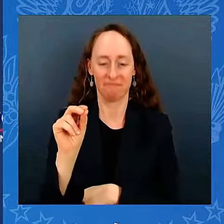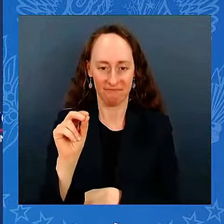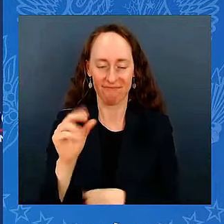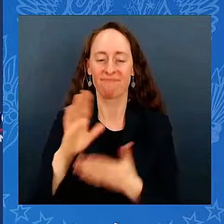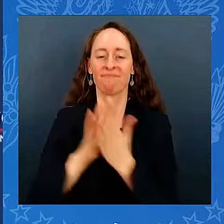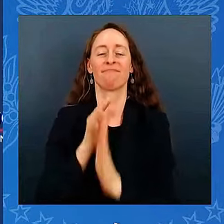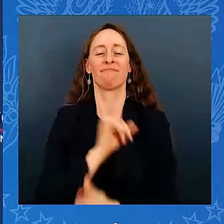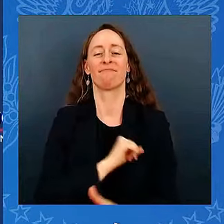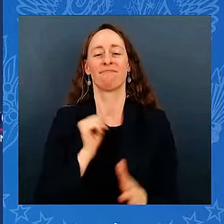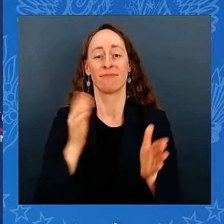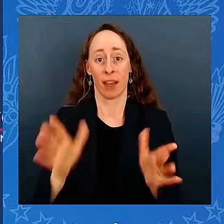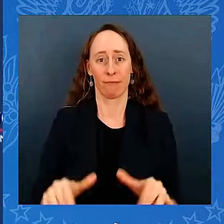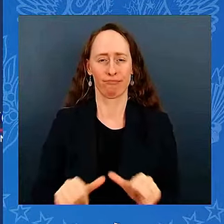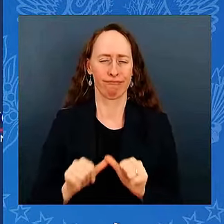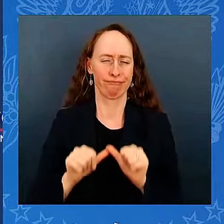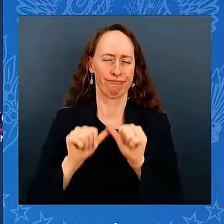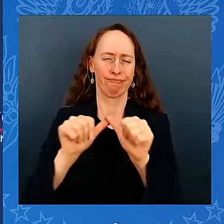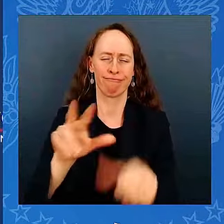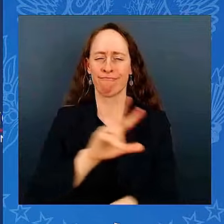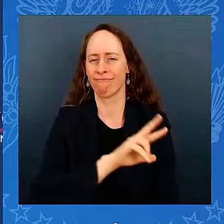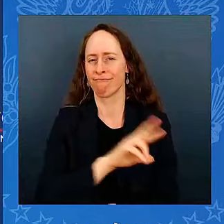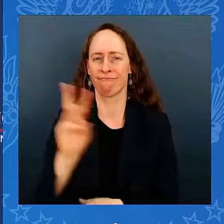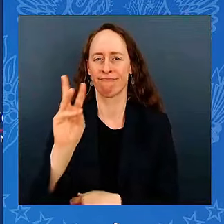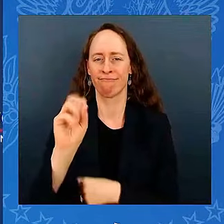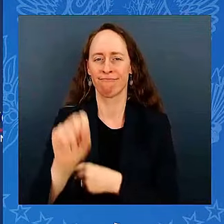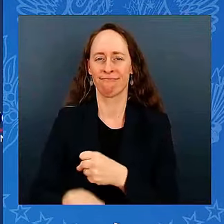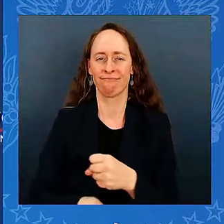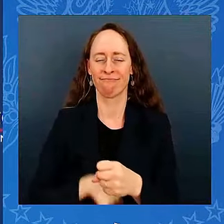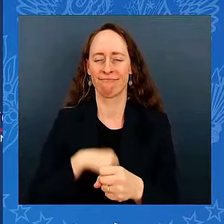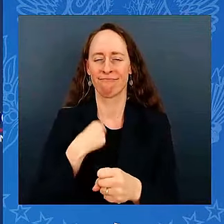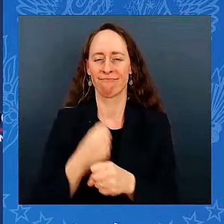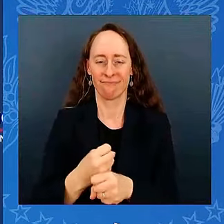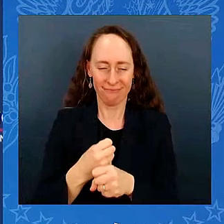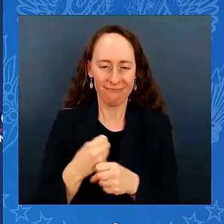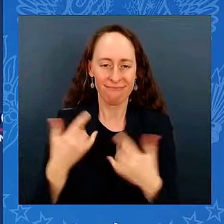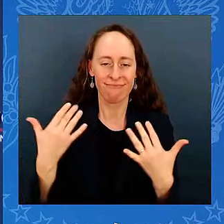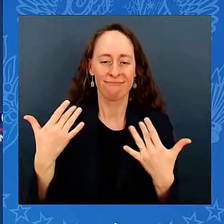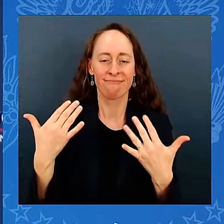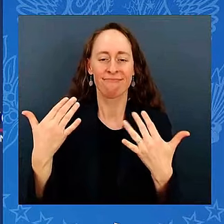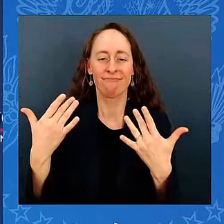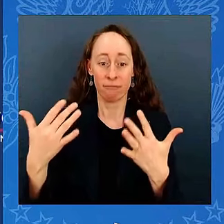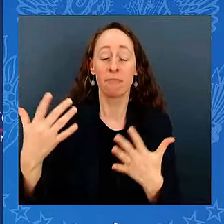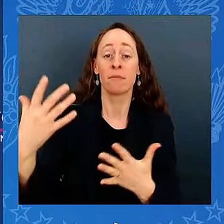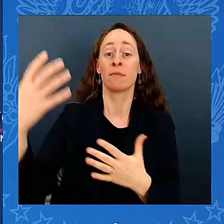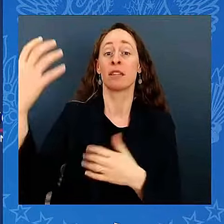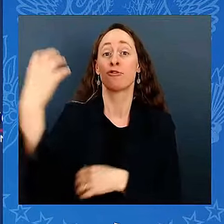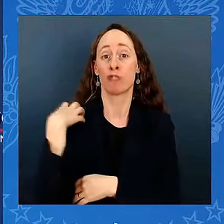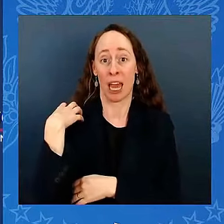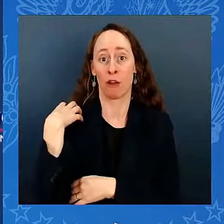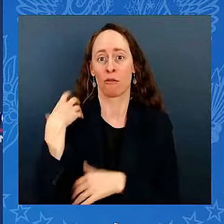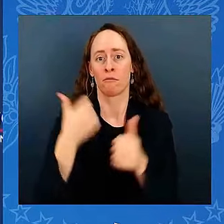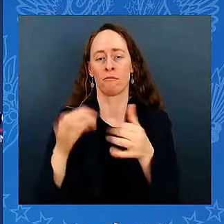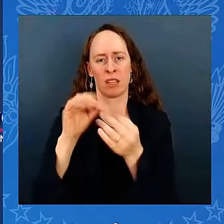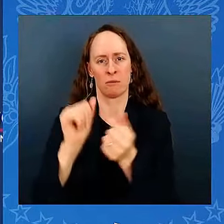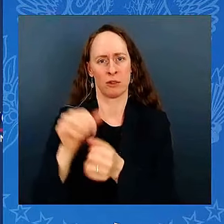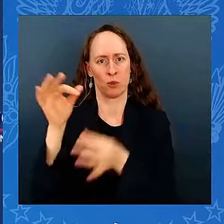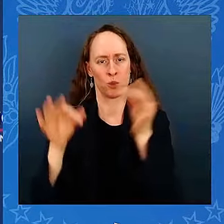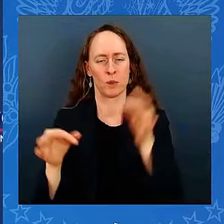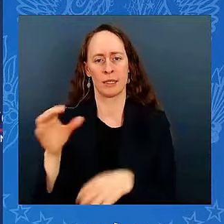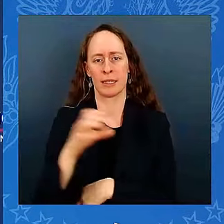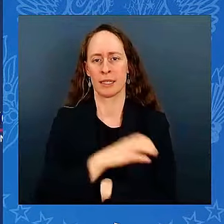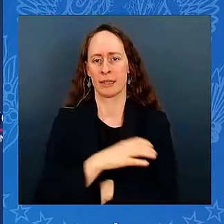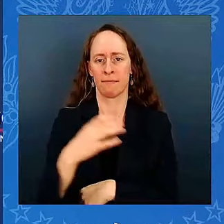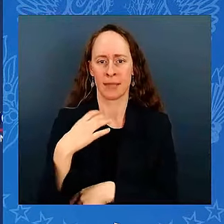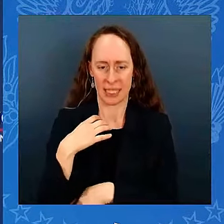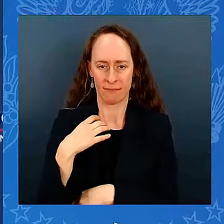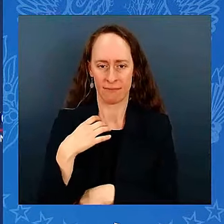And he rose up to be the Chairman of the Senate Judiciary Committee and then later the Senate Foreign Relations Committee. And then when Barack Obama was selecting a Vice